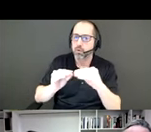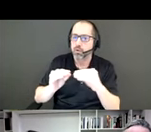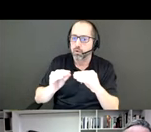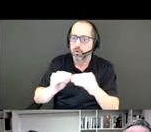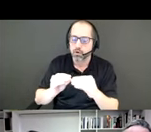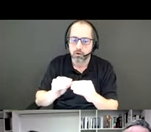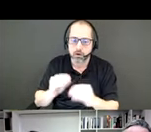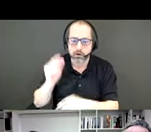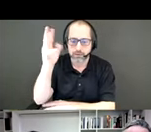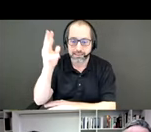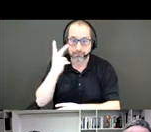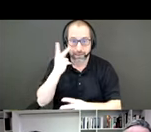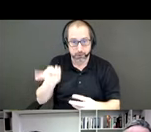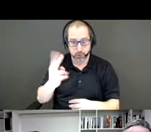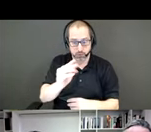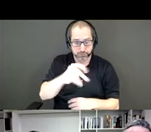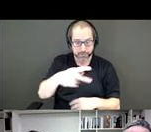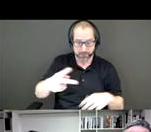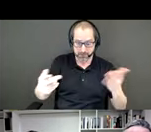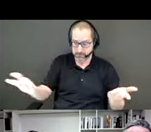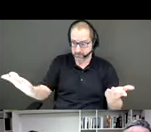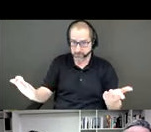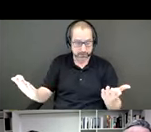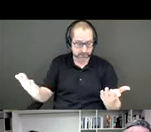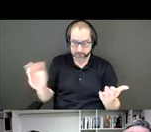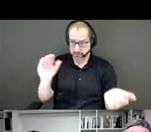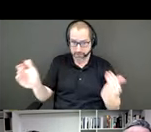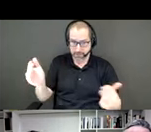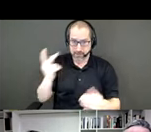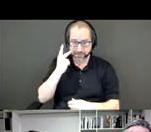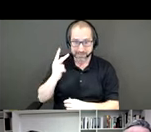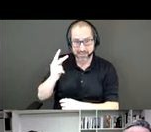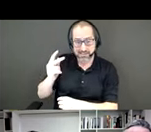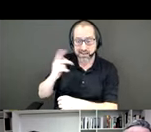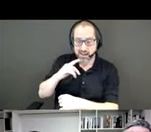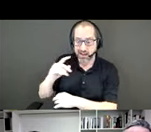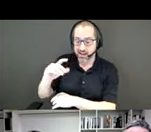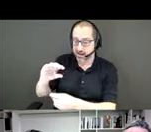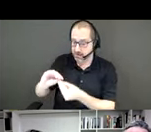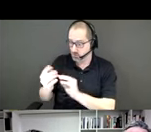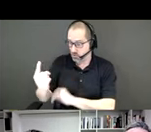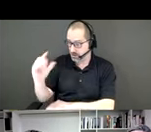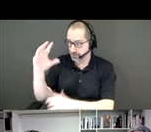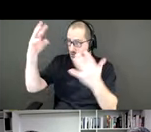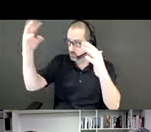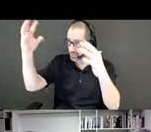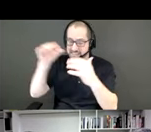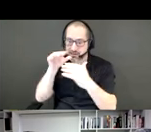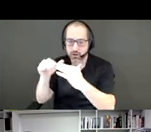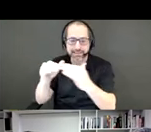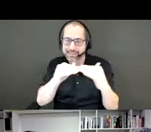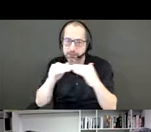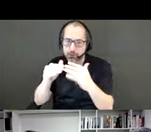you start to see how canopy cover 1 is not equally dispersed through the city, and how the two things